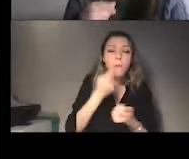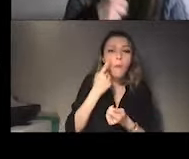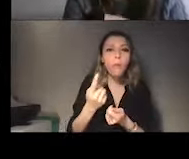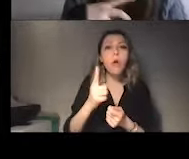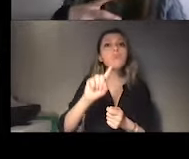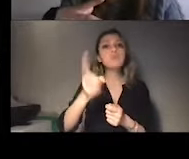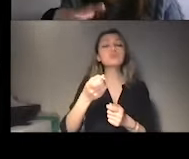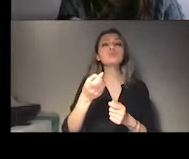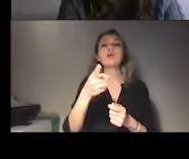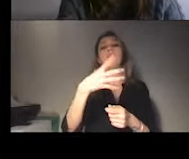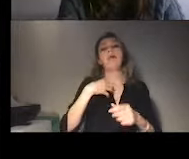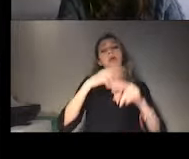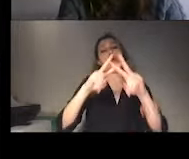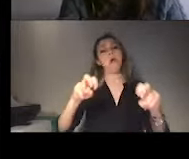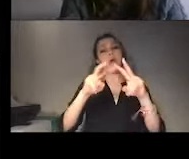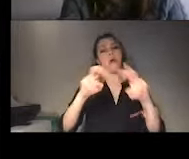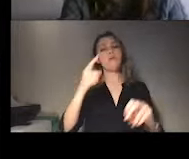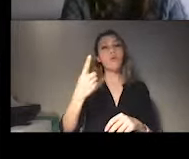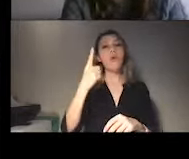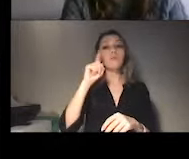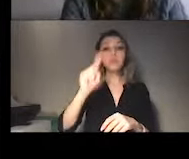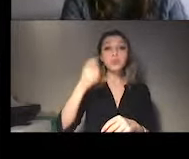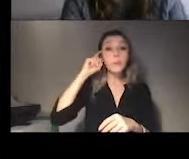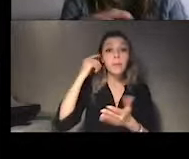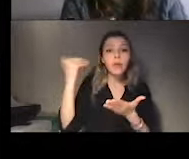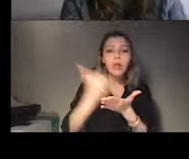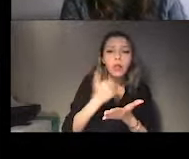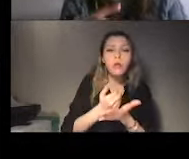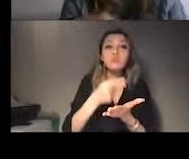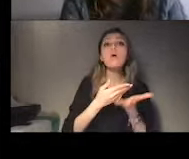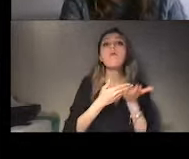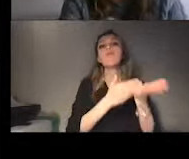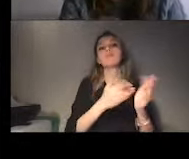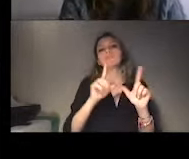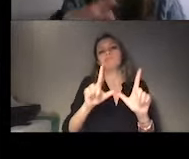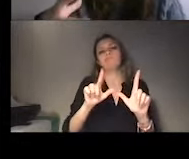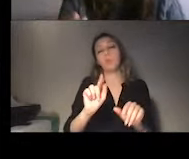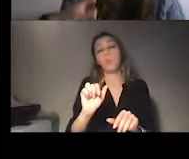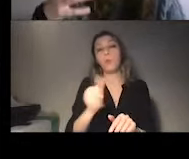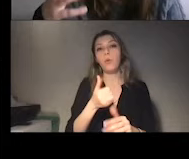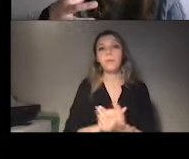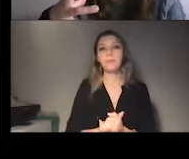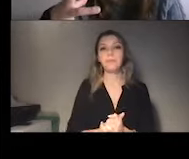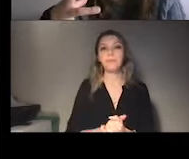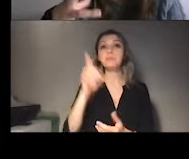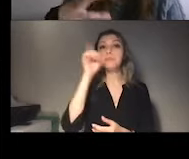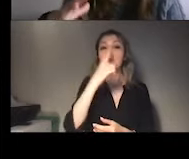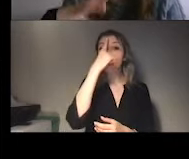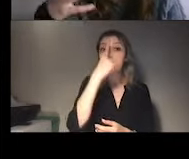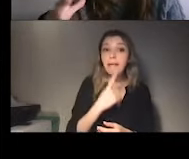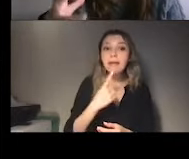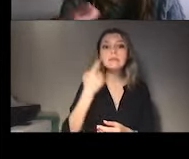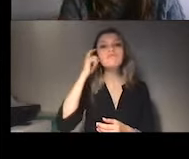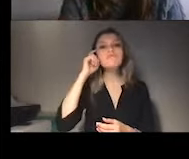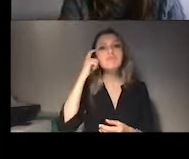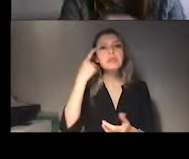than using, for example, official or statistics that are produced by, at the